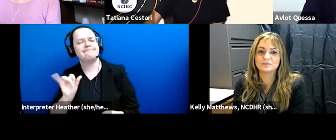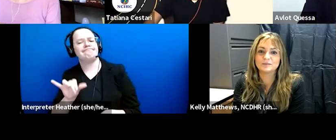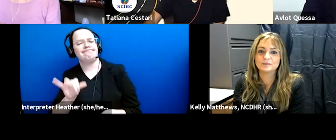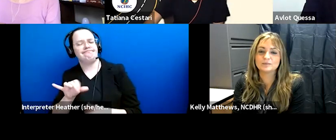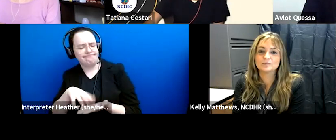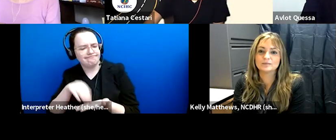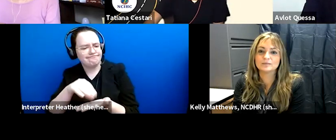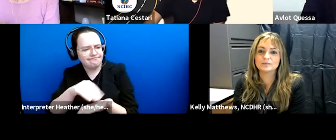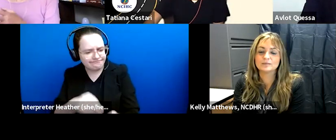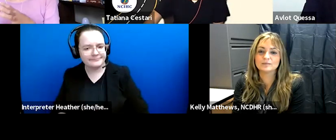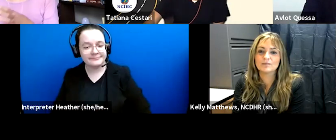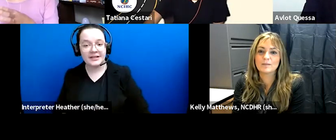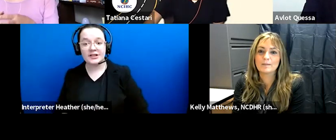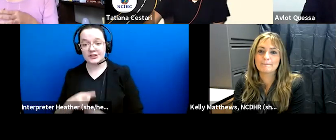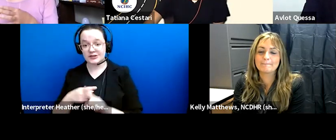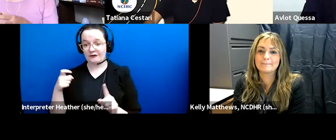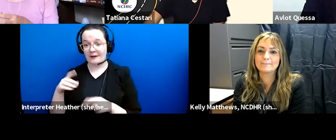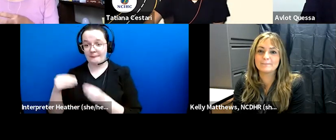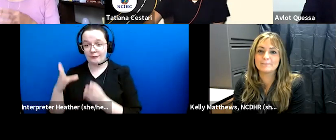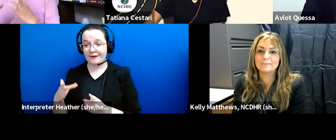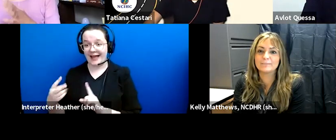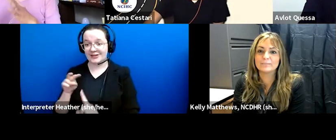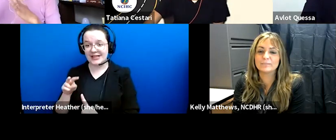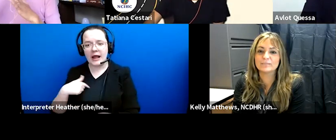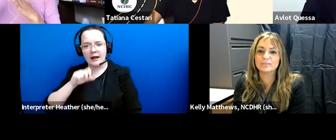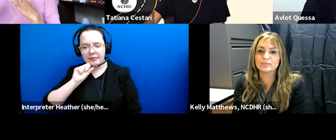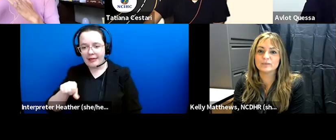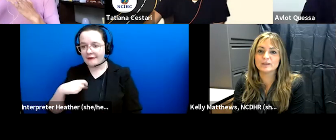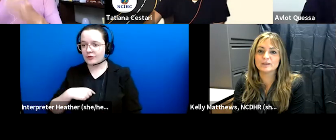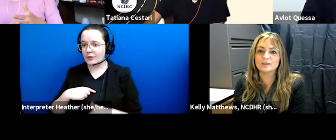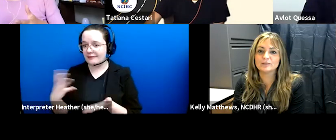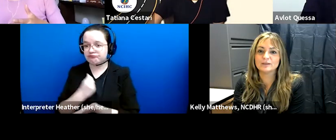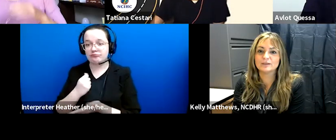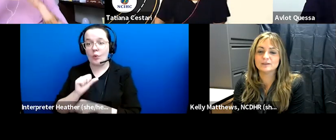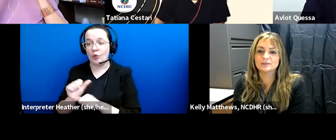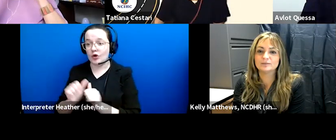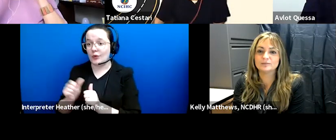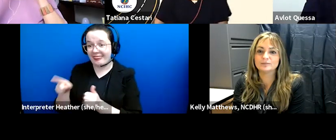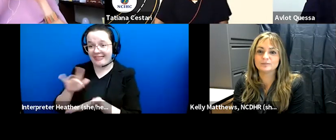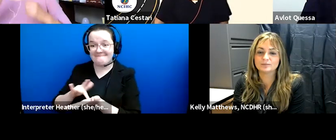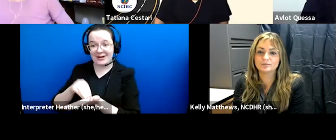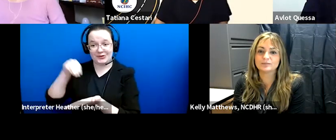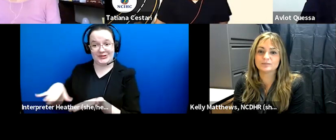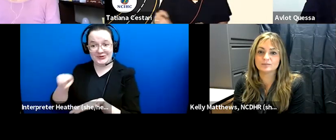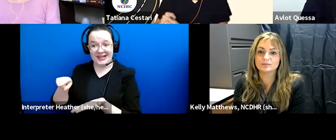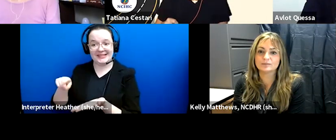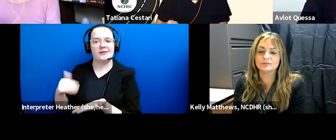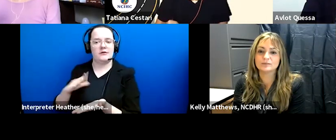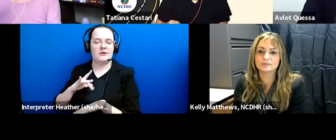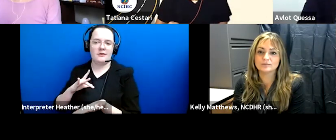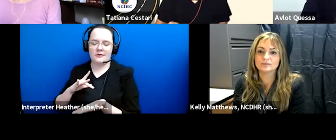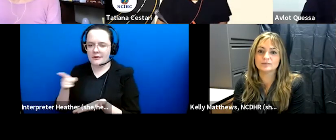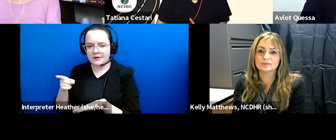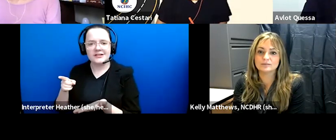from the provider side i love the fact that we get to work with medical students right before um